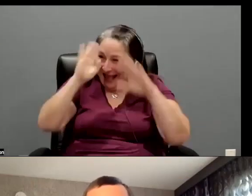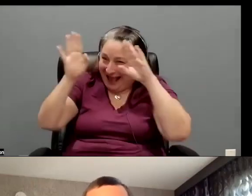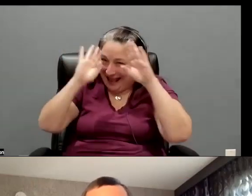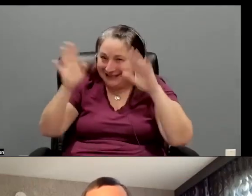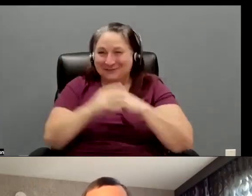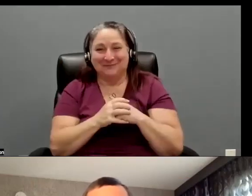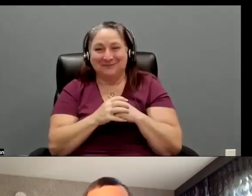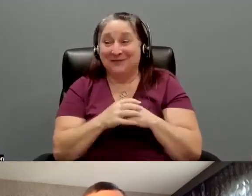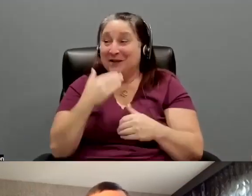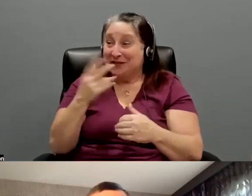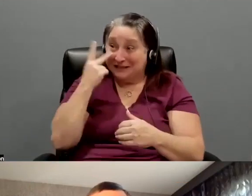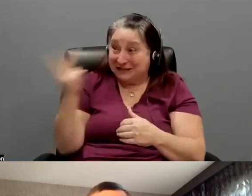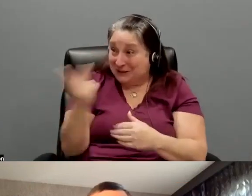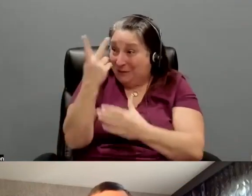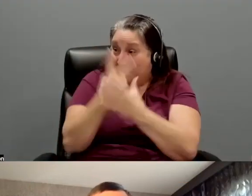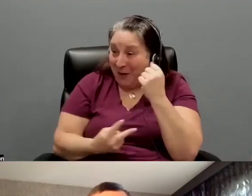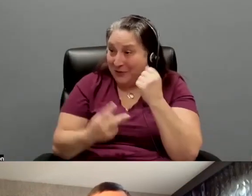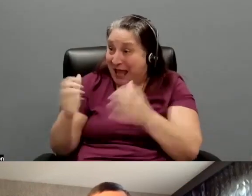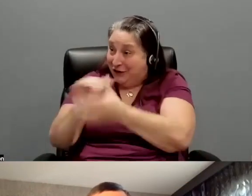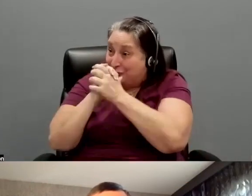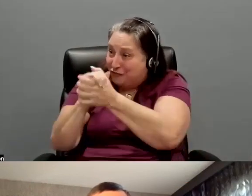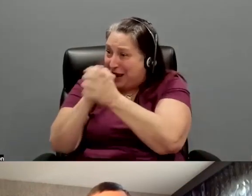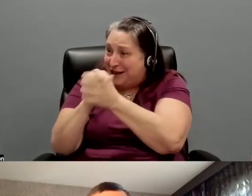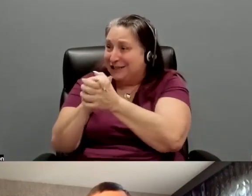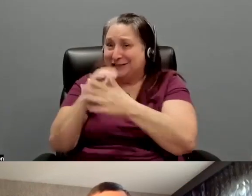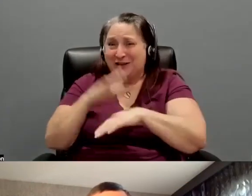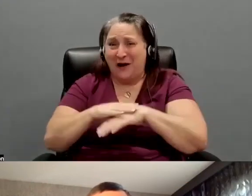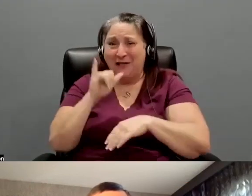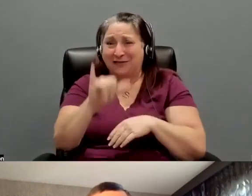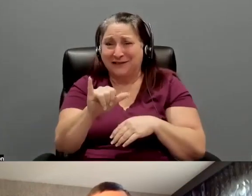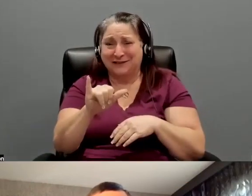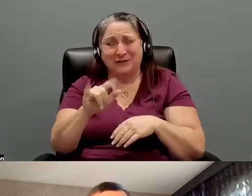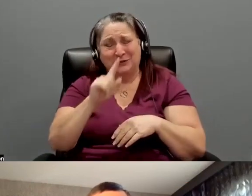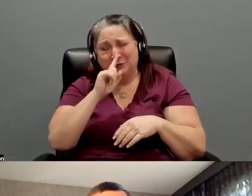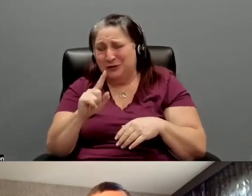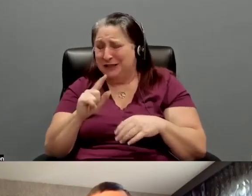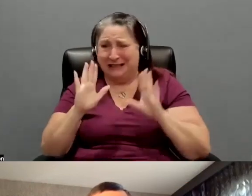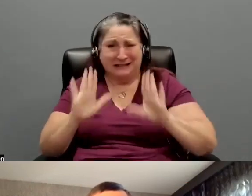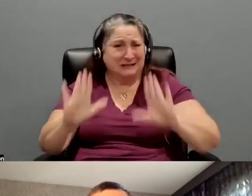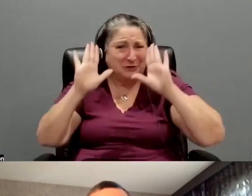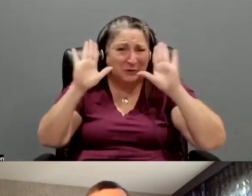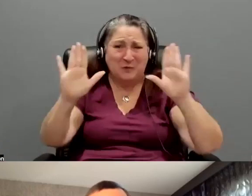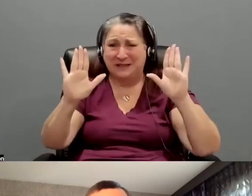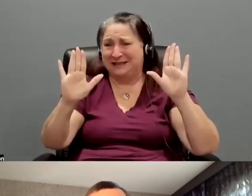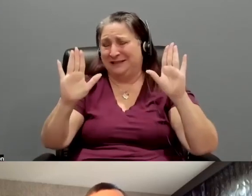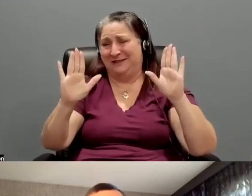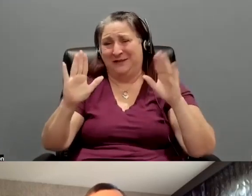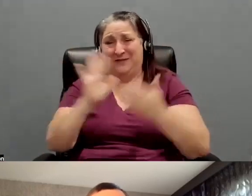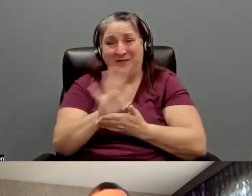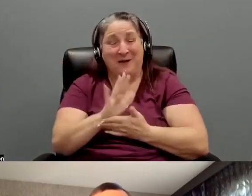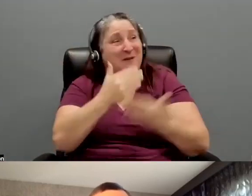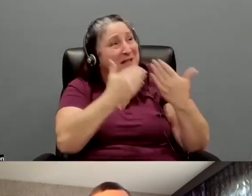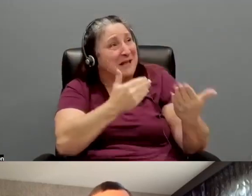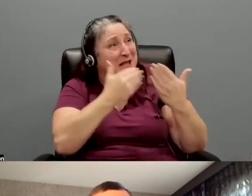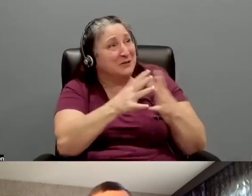Good to see you both. And congratulations on this truly exquisite film. Thank you. Thank you so